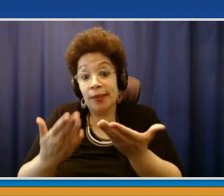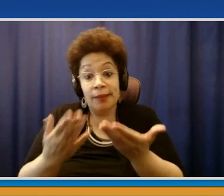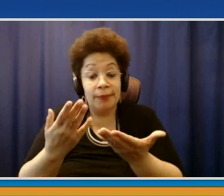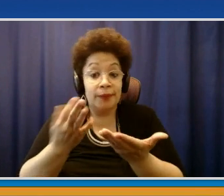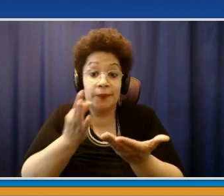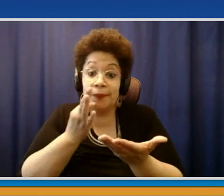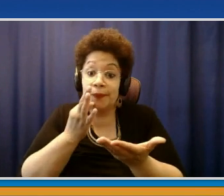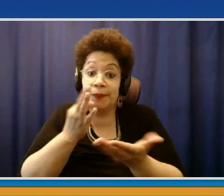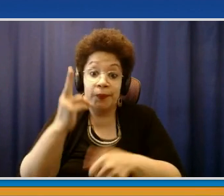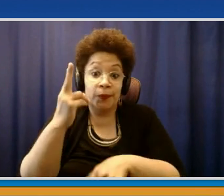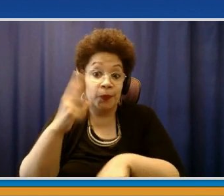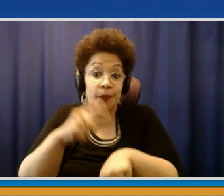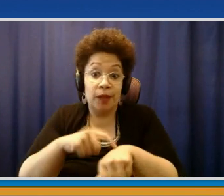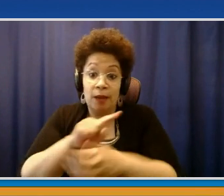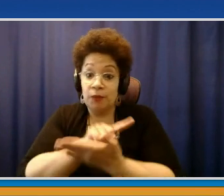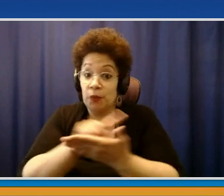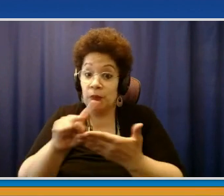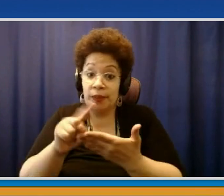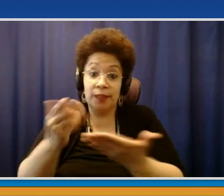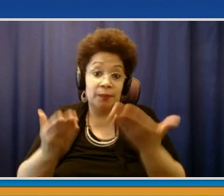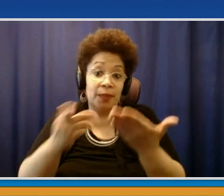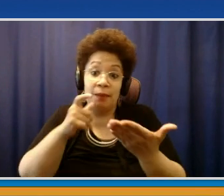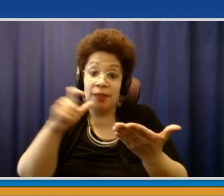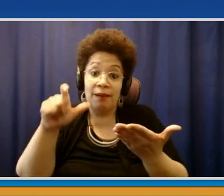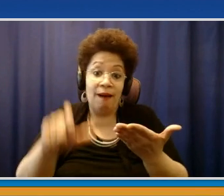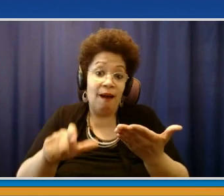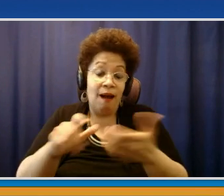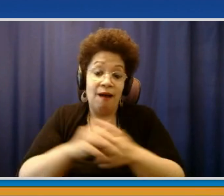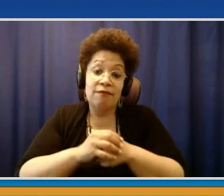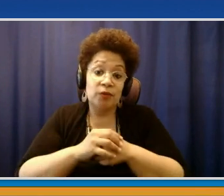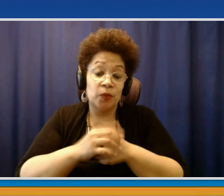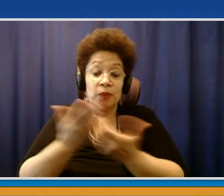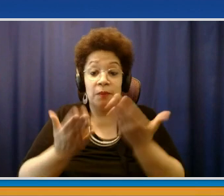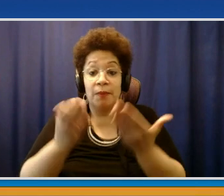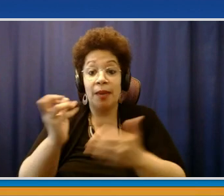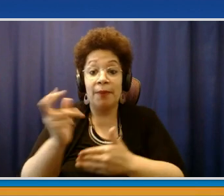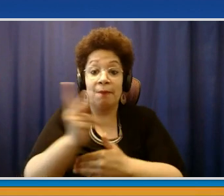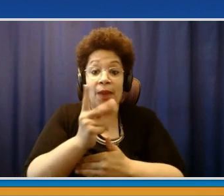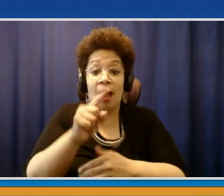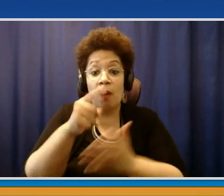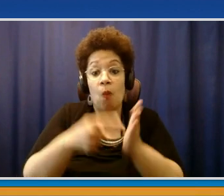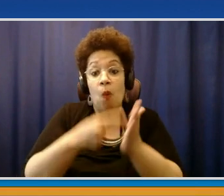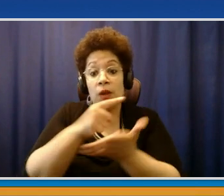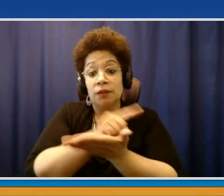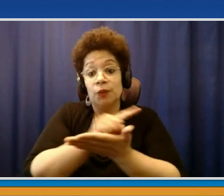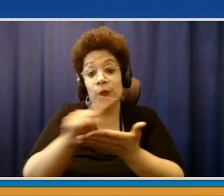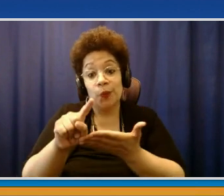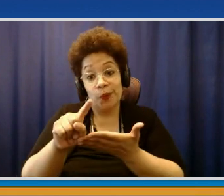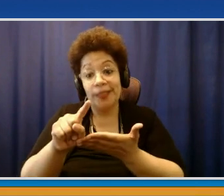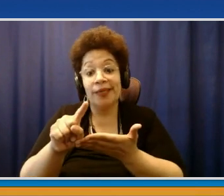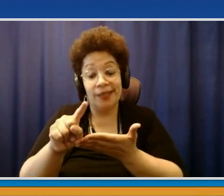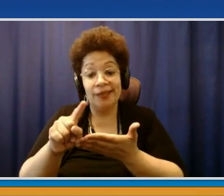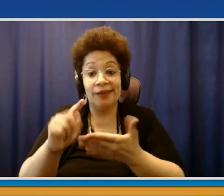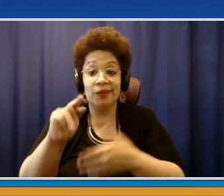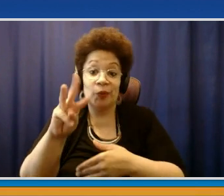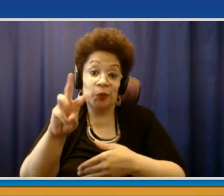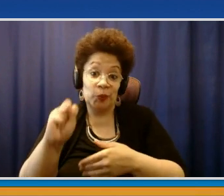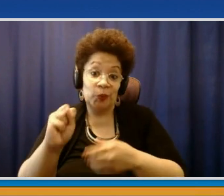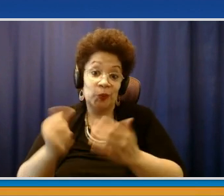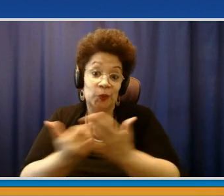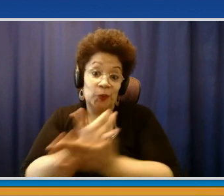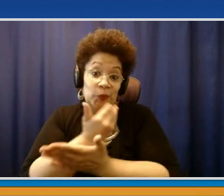aren't really necessary. And we might roll back to once-a-week updates. We want this COVID issue to be dealt with